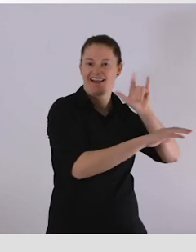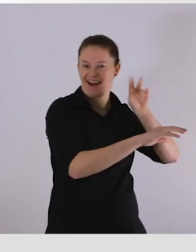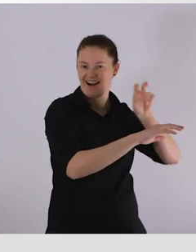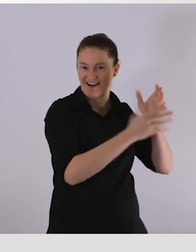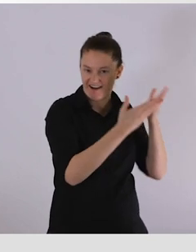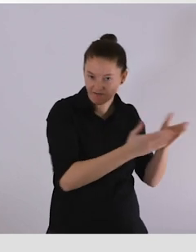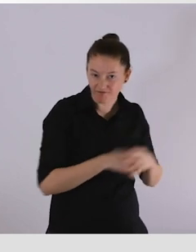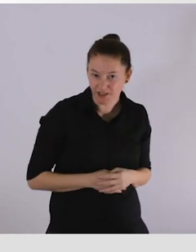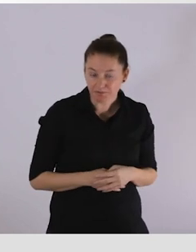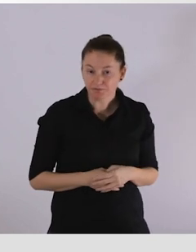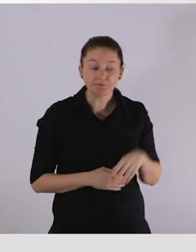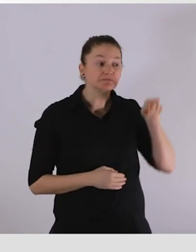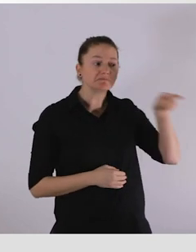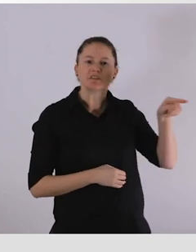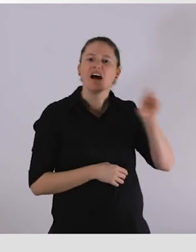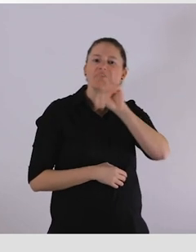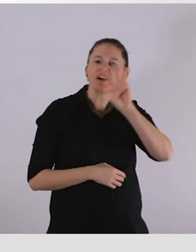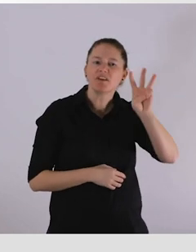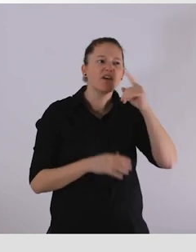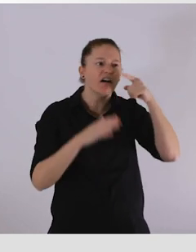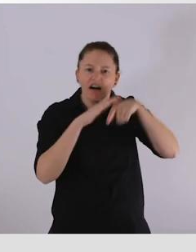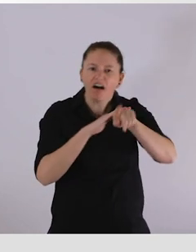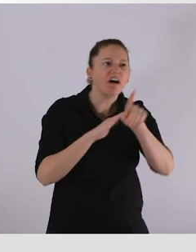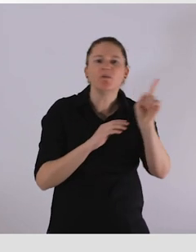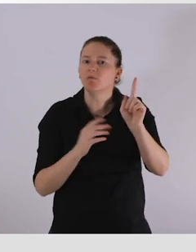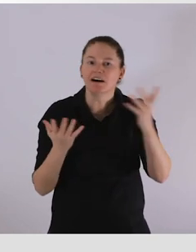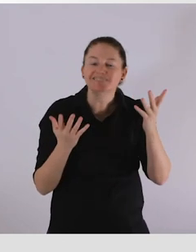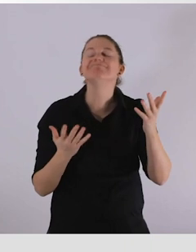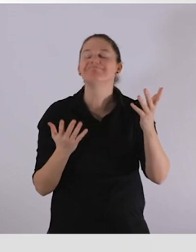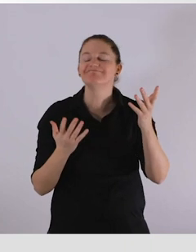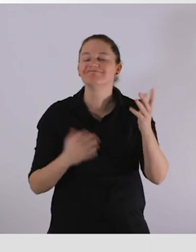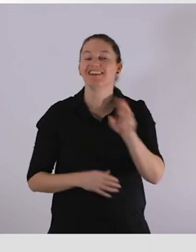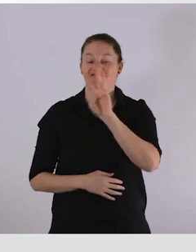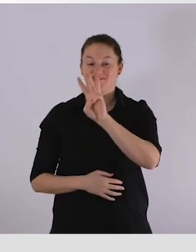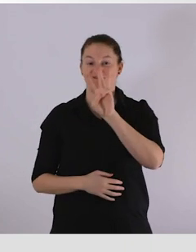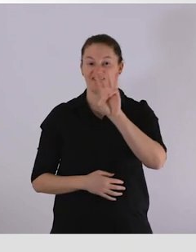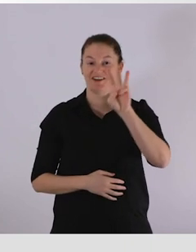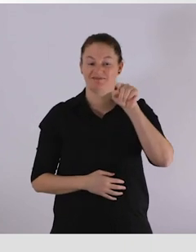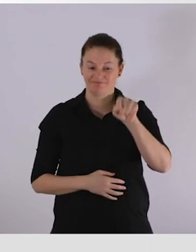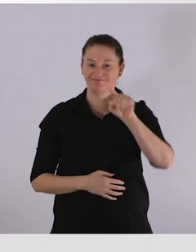XeroProject.org. The live stream includes captioning and international sign.